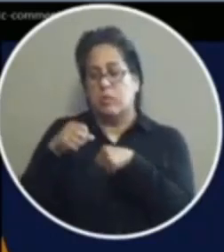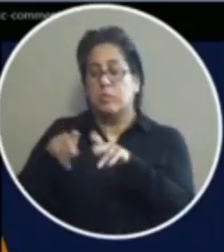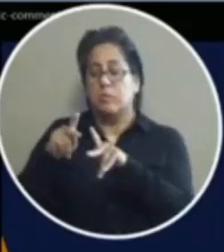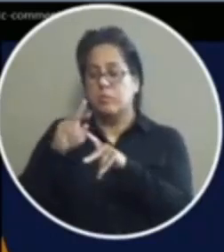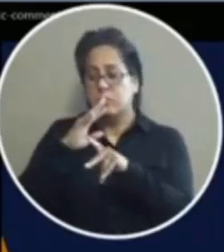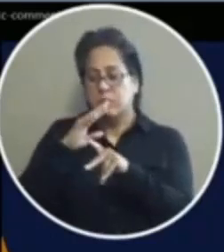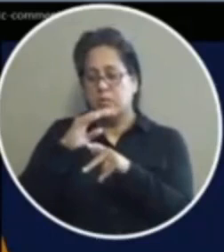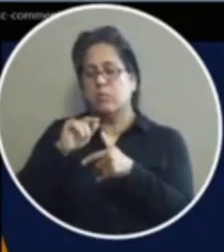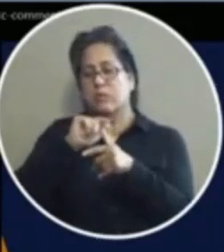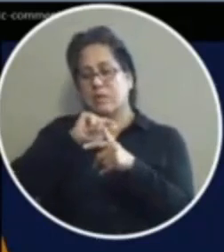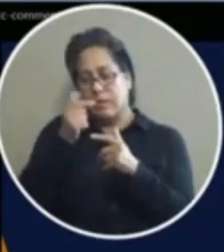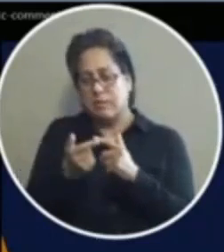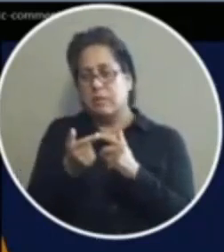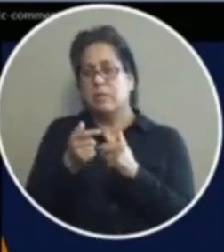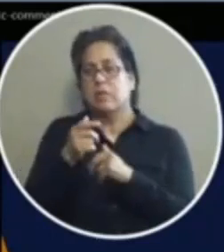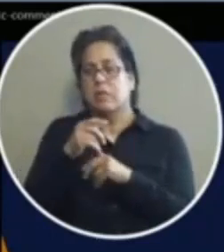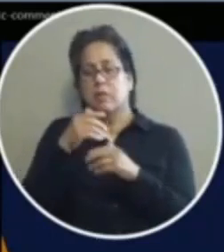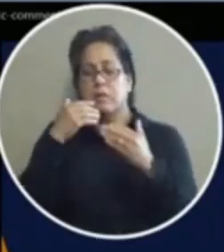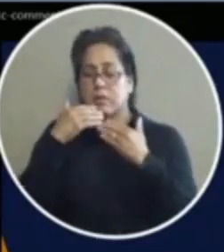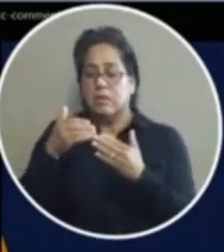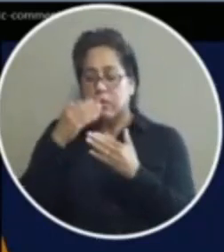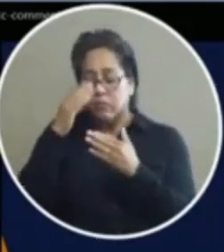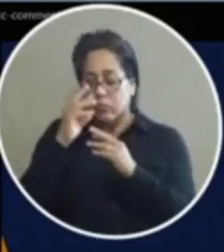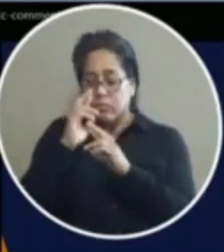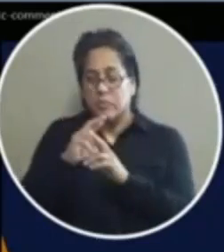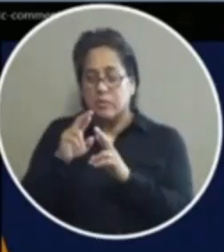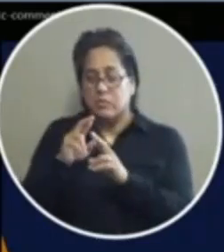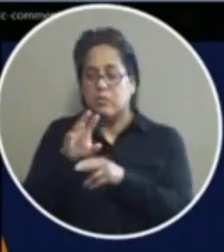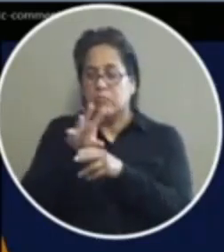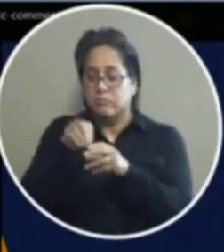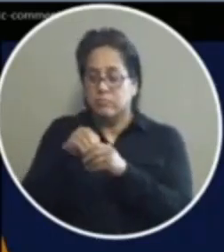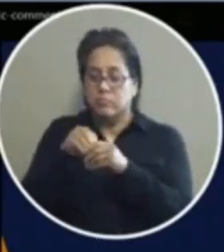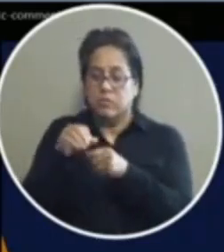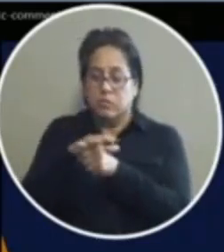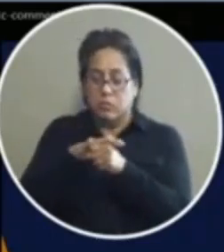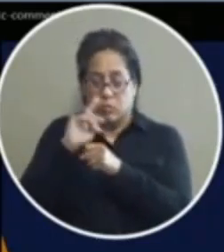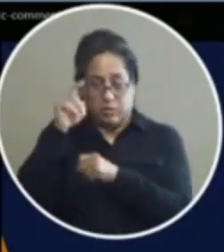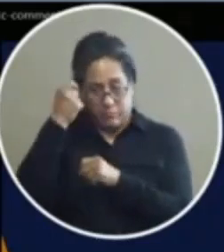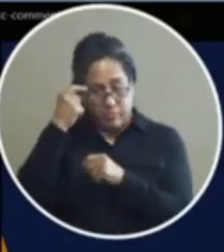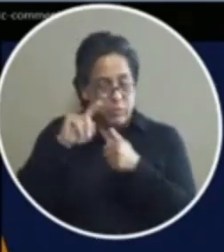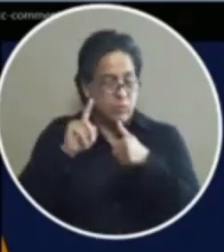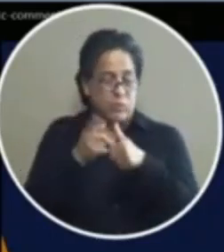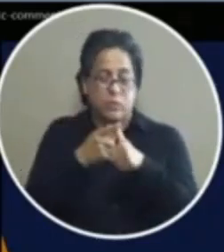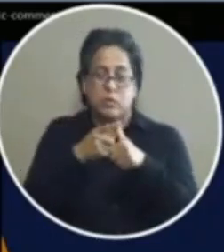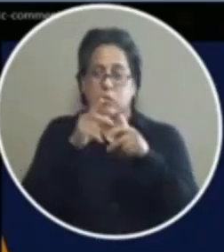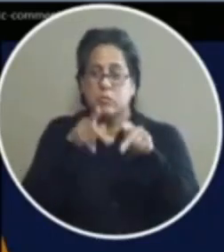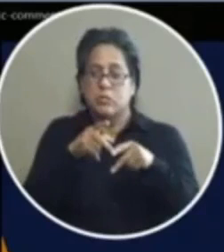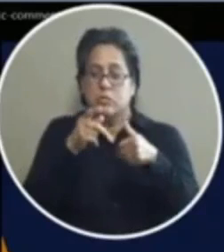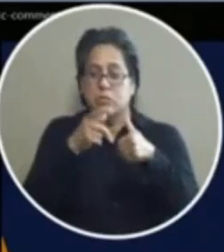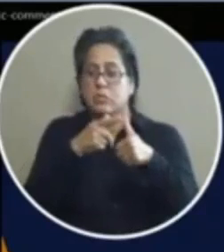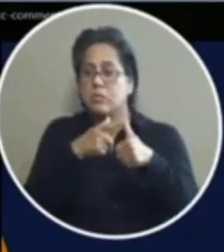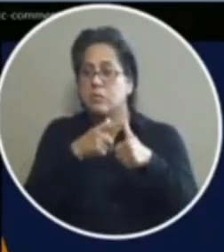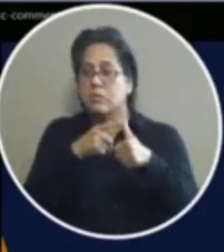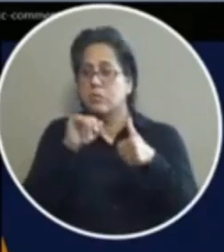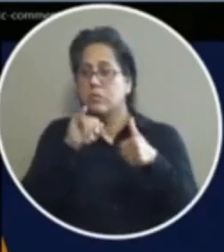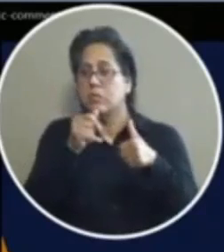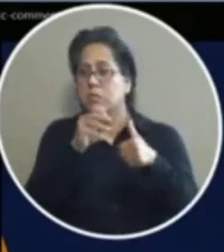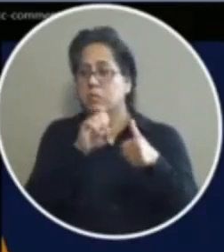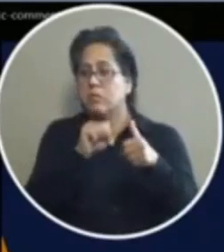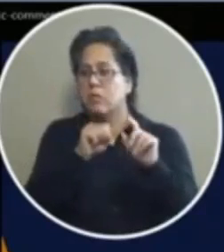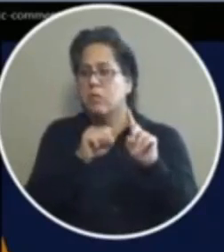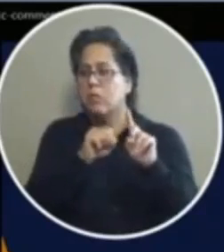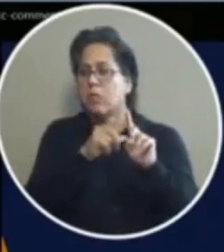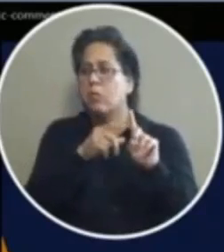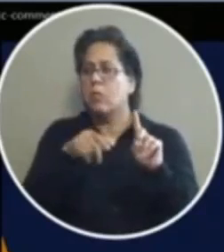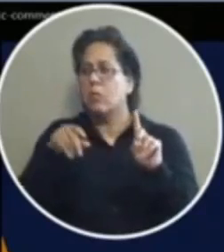speaker and i thank you in advance for respectfully participating in local government the first person that i see in the queue is mr james sorry